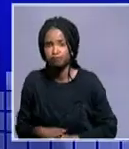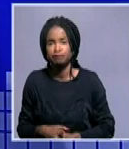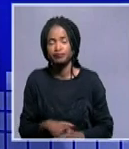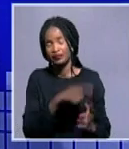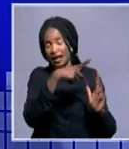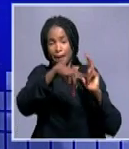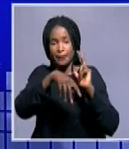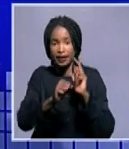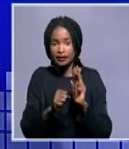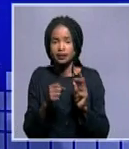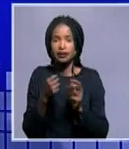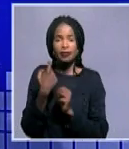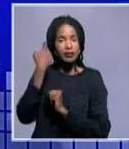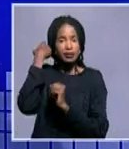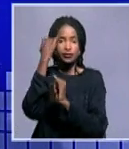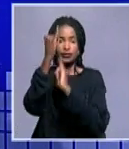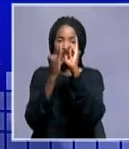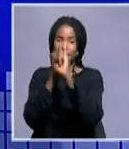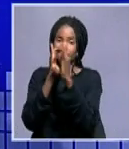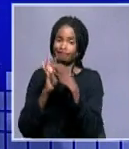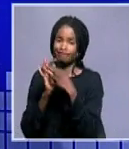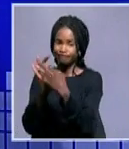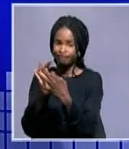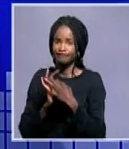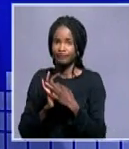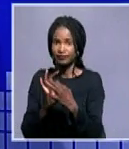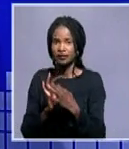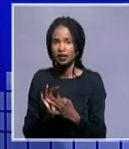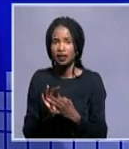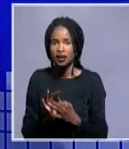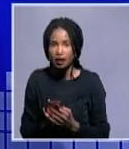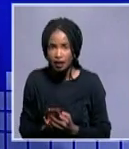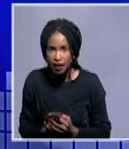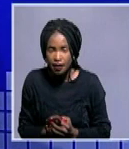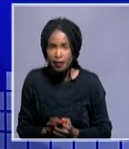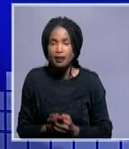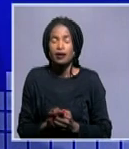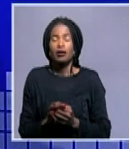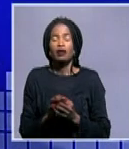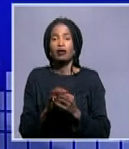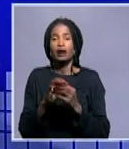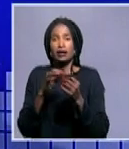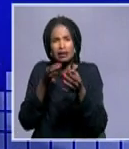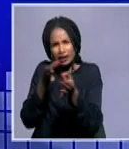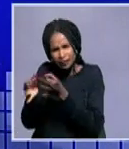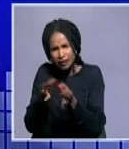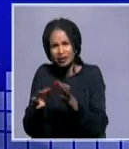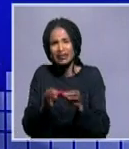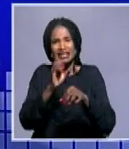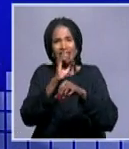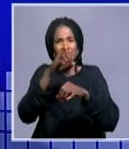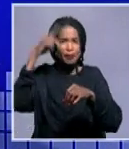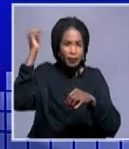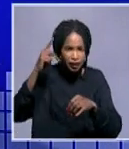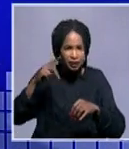was the Permanent Secretary in the Ministry of International Relations and Cooperation, Salma Ashwala Mousavi, outlining the functions of the